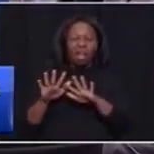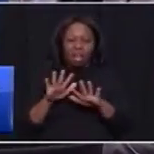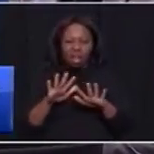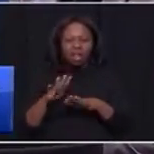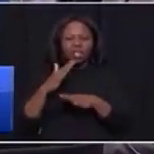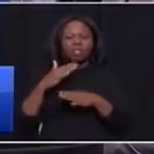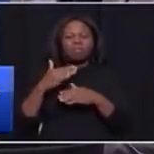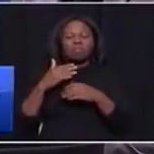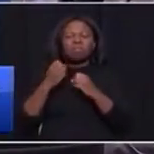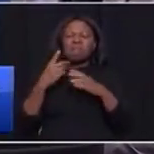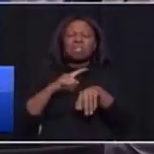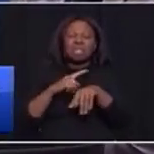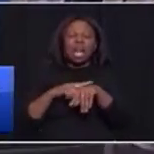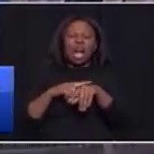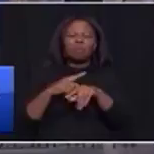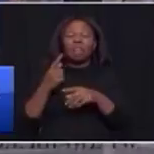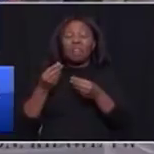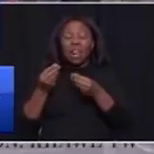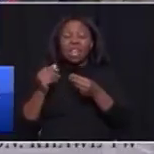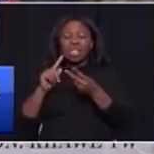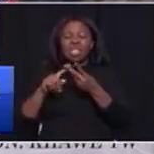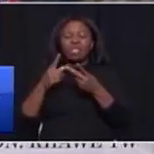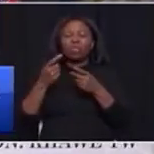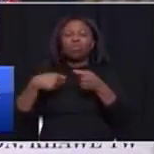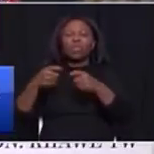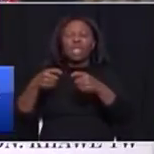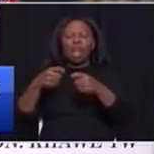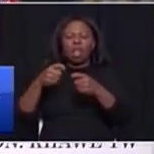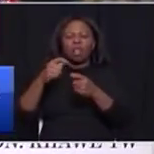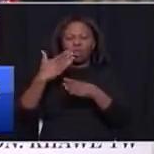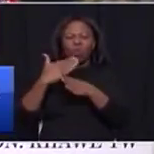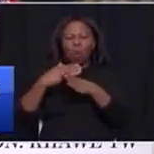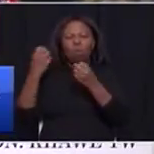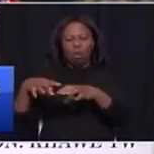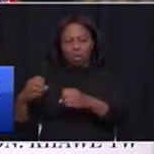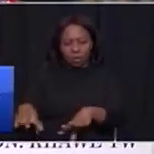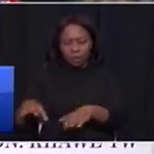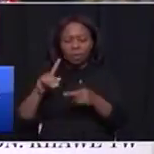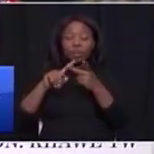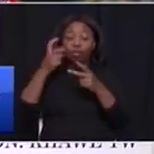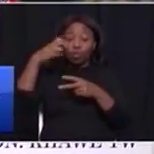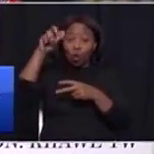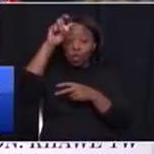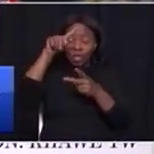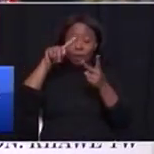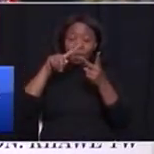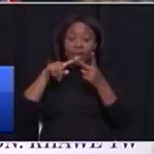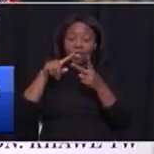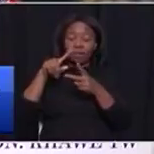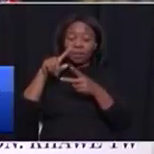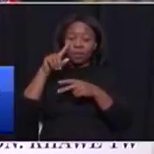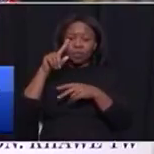get lost in finance and retail due to technology. tourism and hospitality is an important sector.